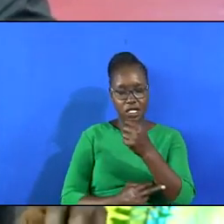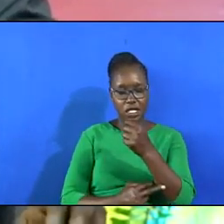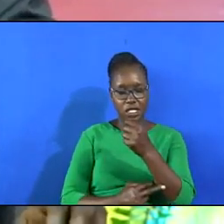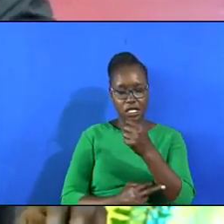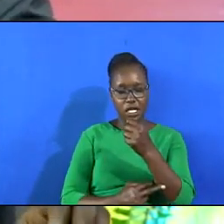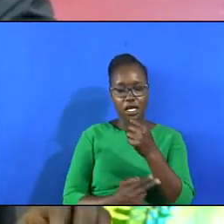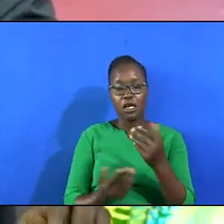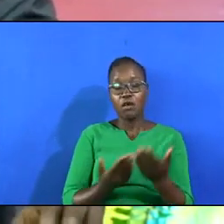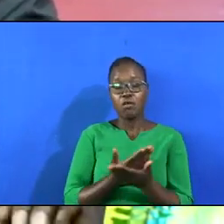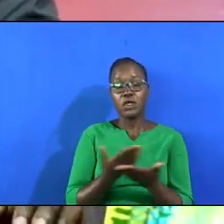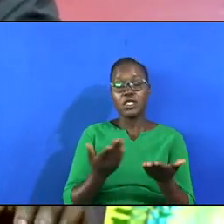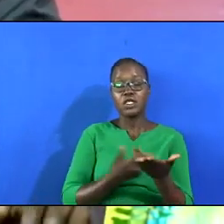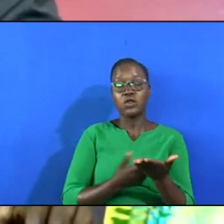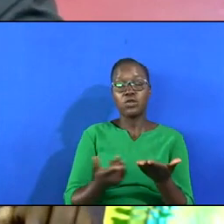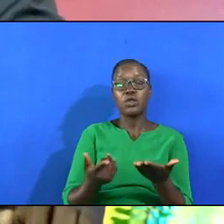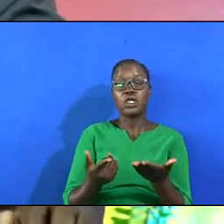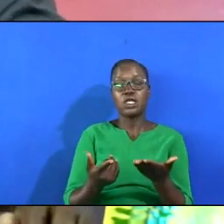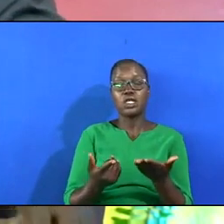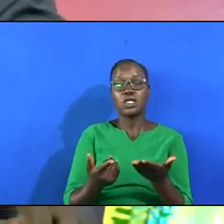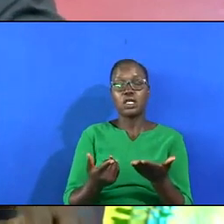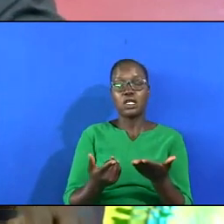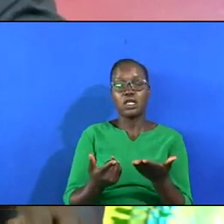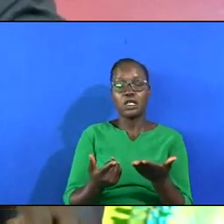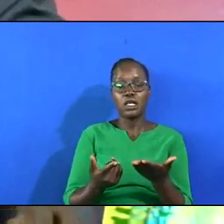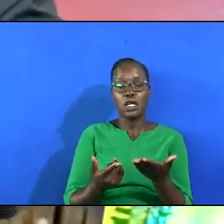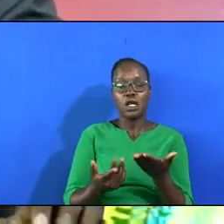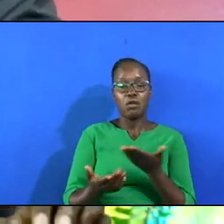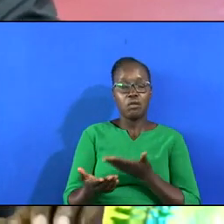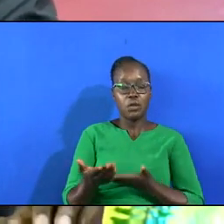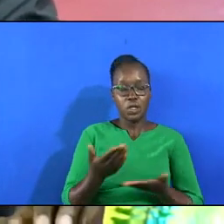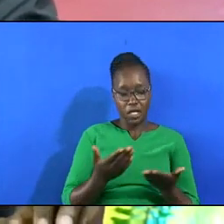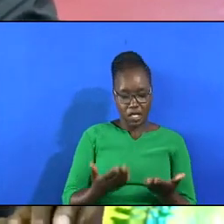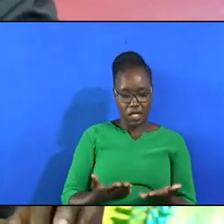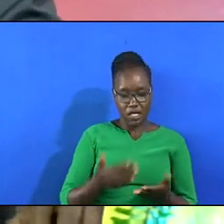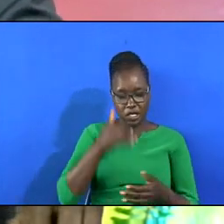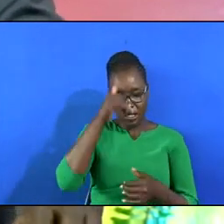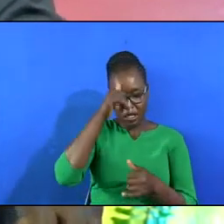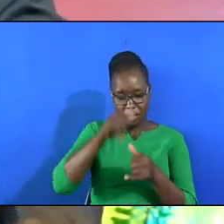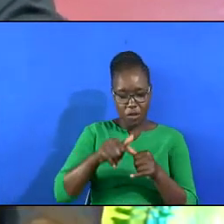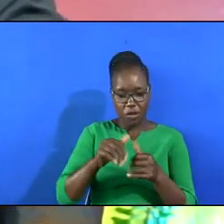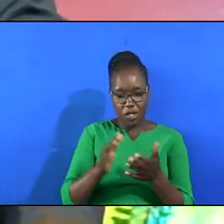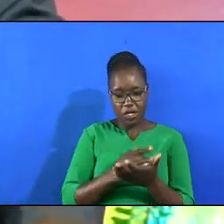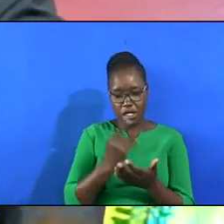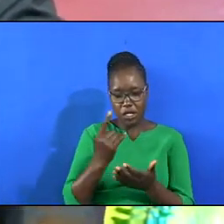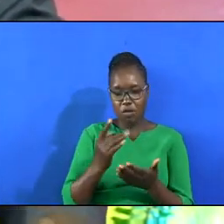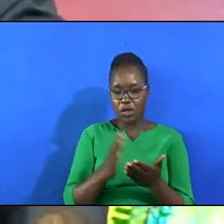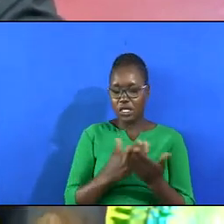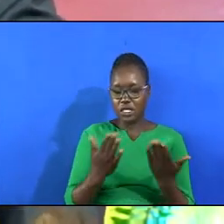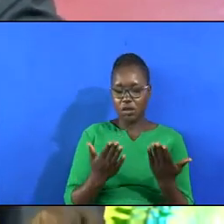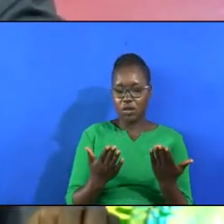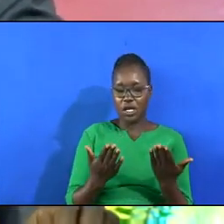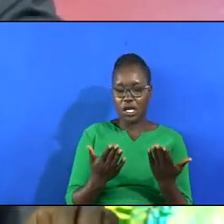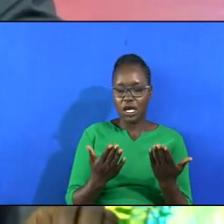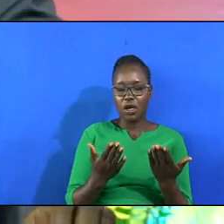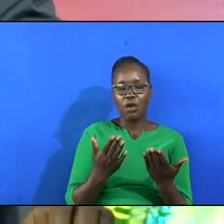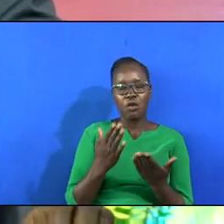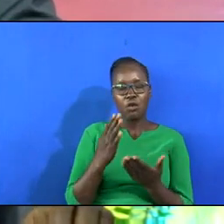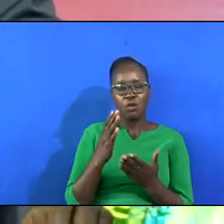May this week become a reality Remember somebody somewhere who is physically challenged